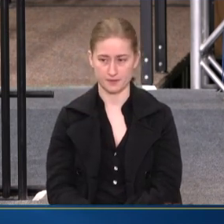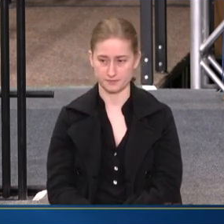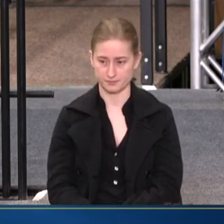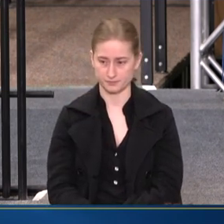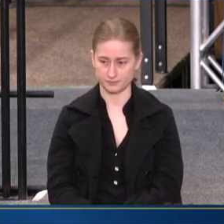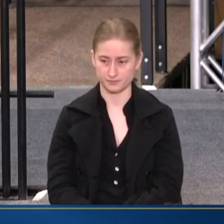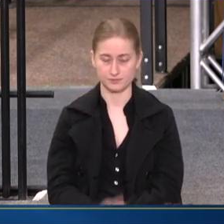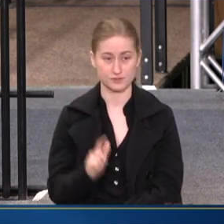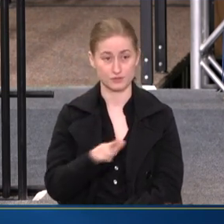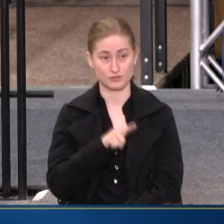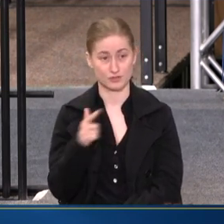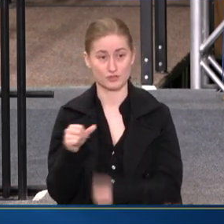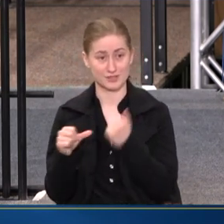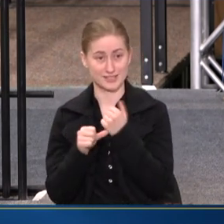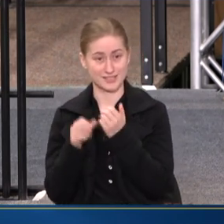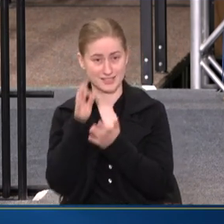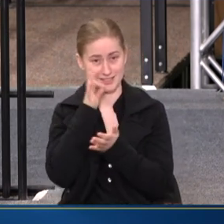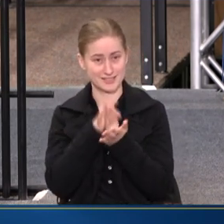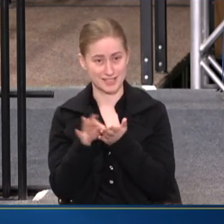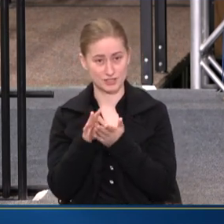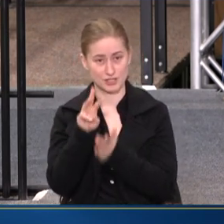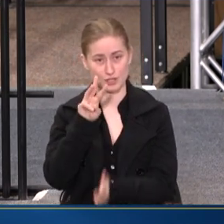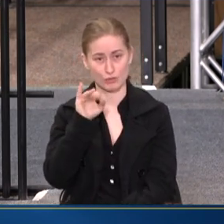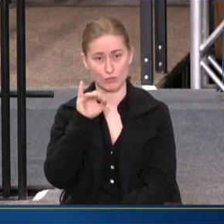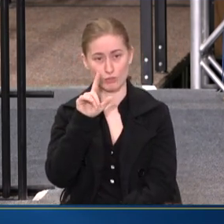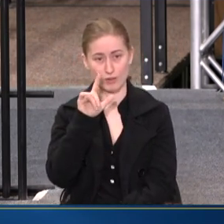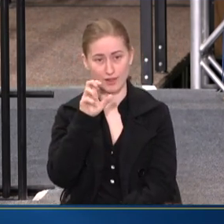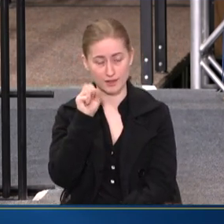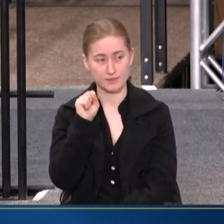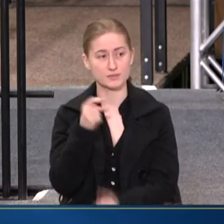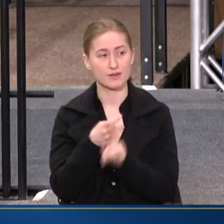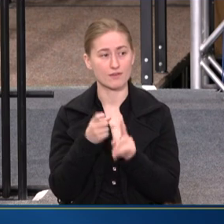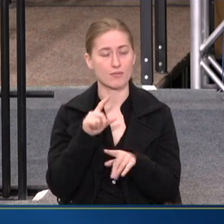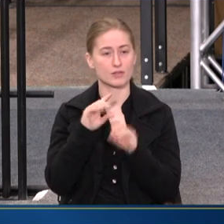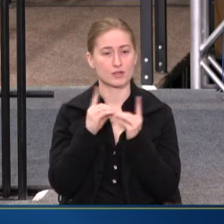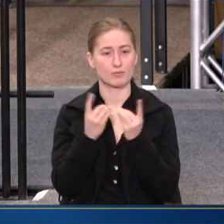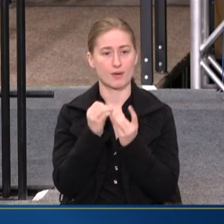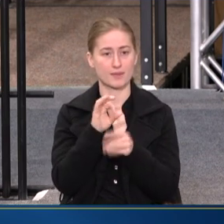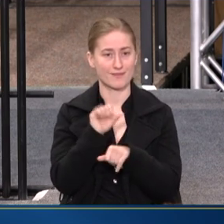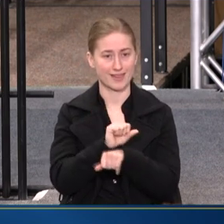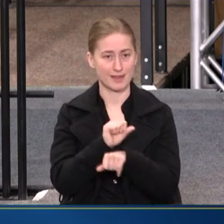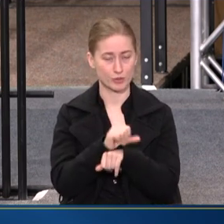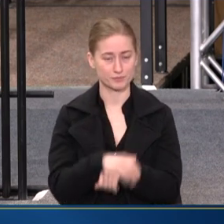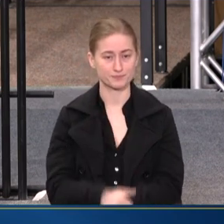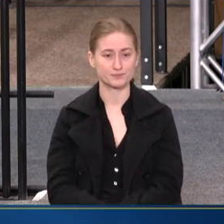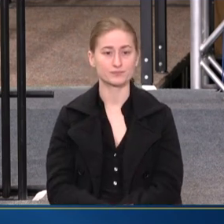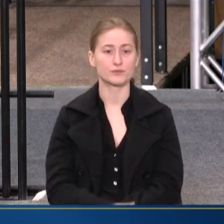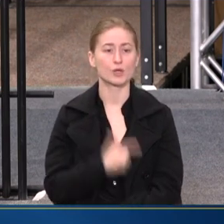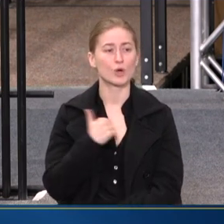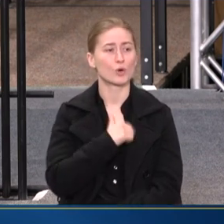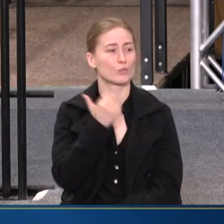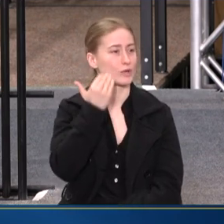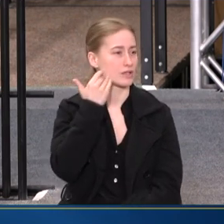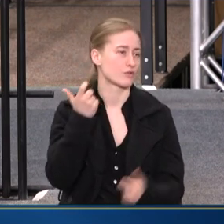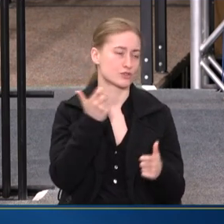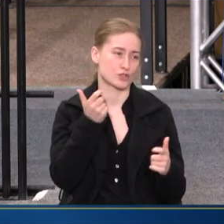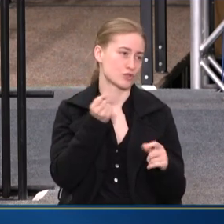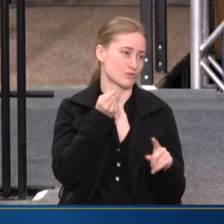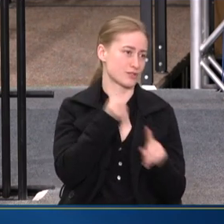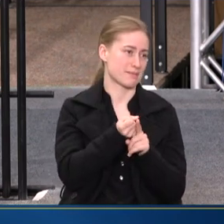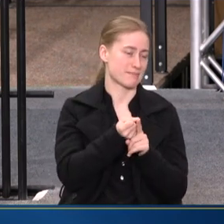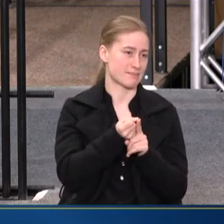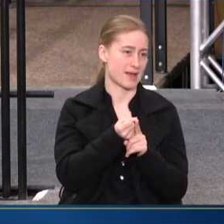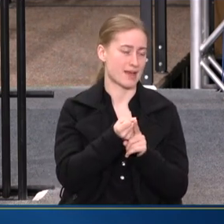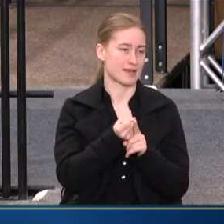I'LL TURN TO ASSISTANT SECRETARY WILLIAMS FROM THE DEPARTMENT OF LABOR. WE KNOW THAT THERE WAS HUGE IMPACT,